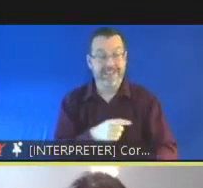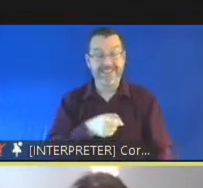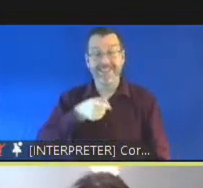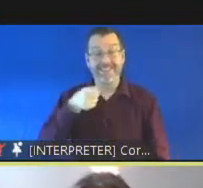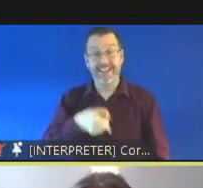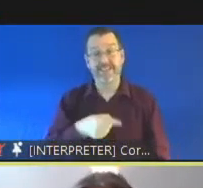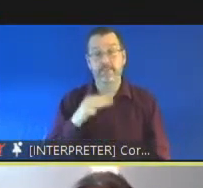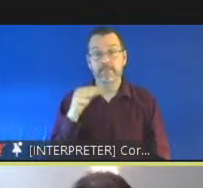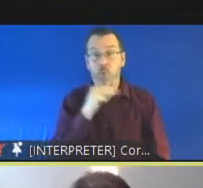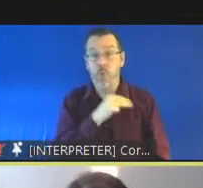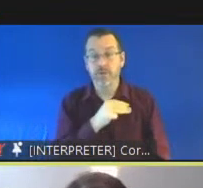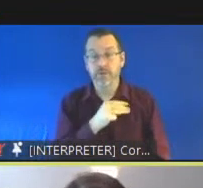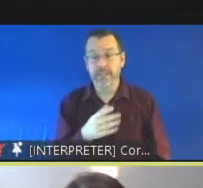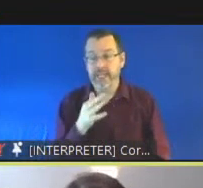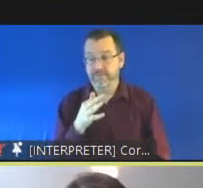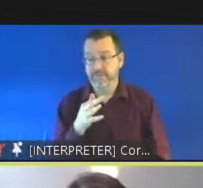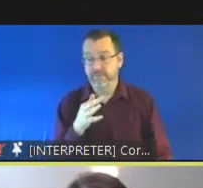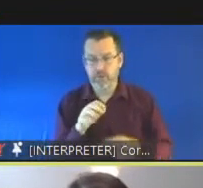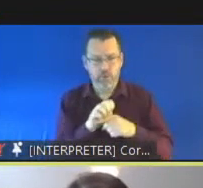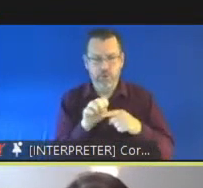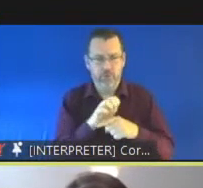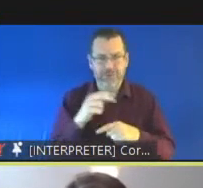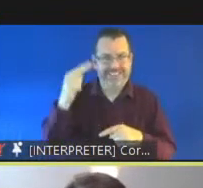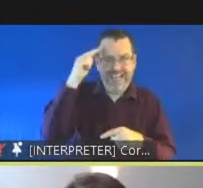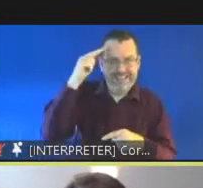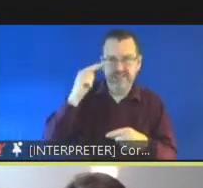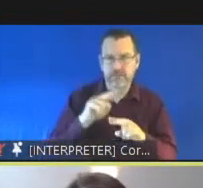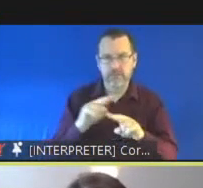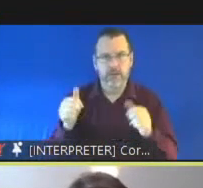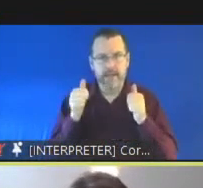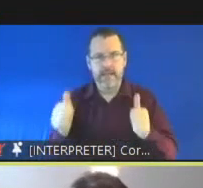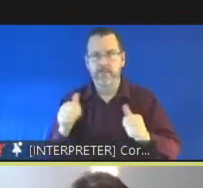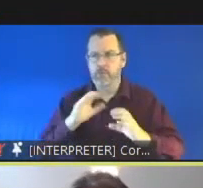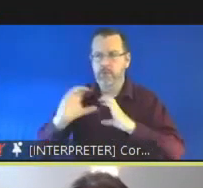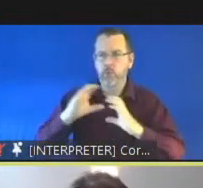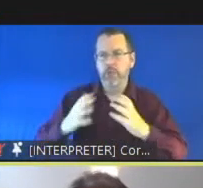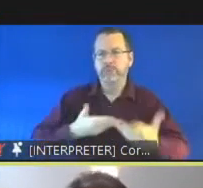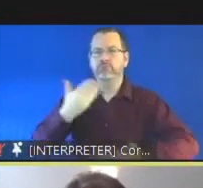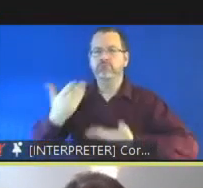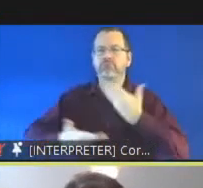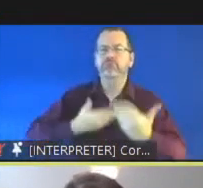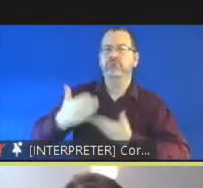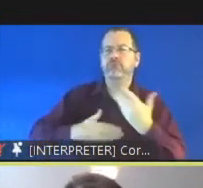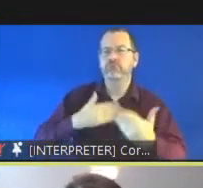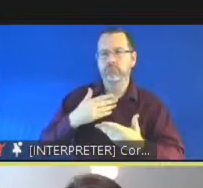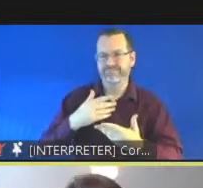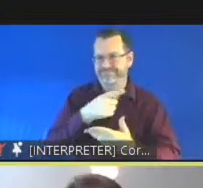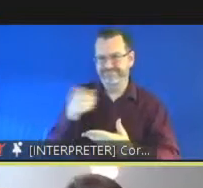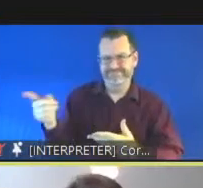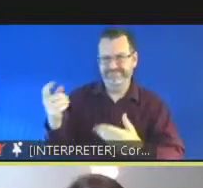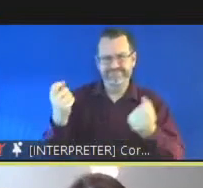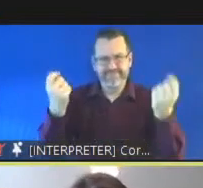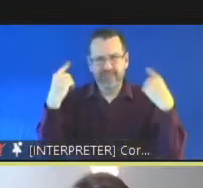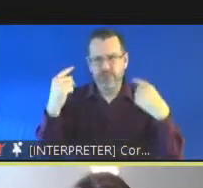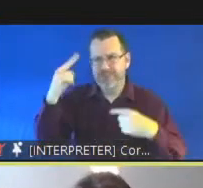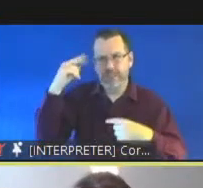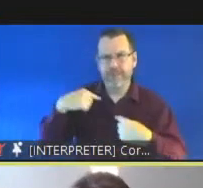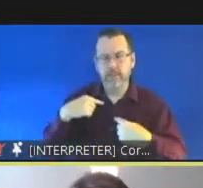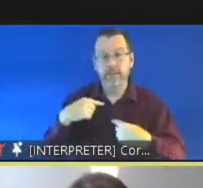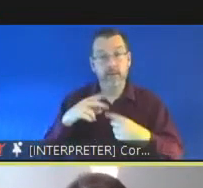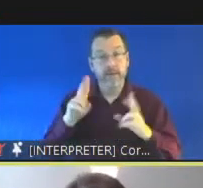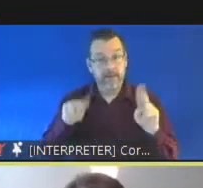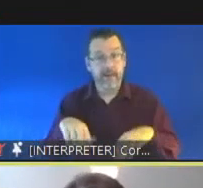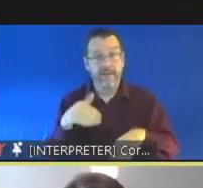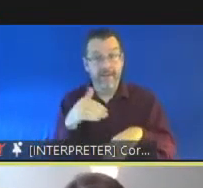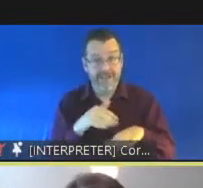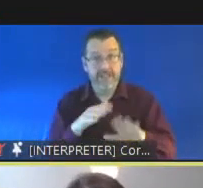and and and an inability to communicate effectively and to be understood um can have very significant impacts on how children